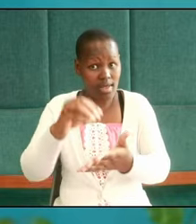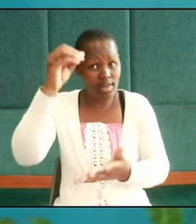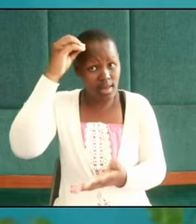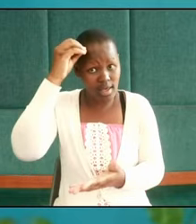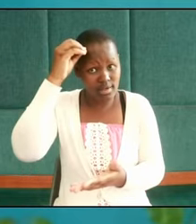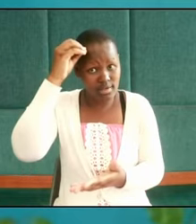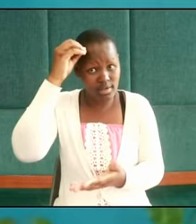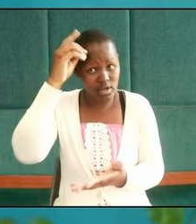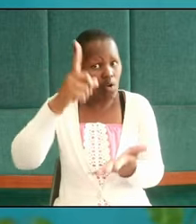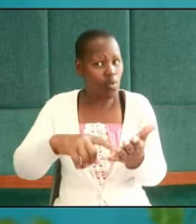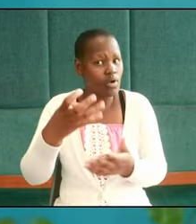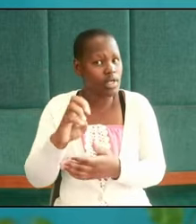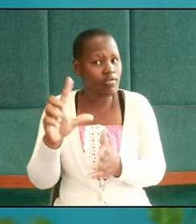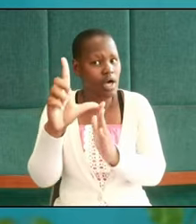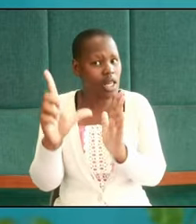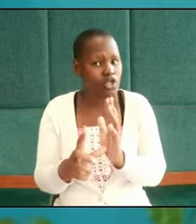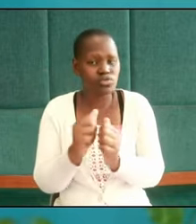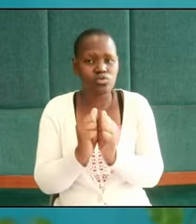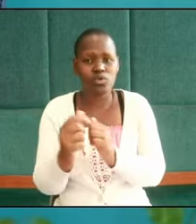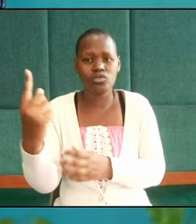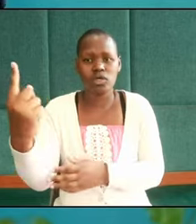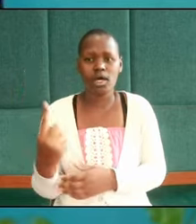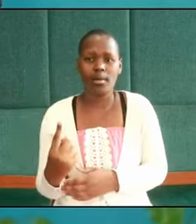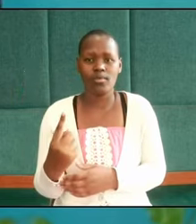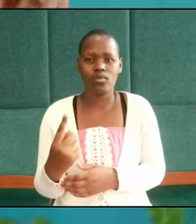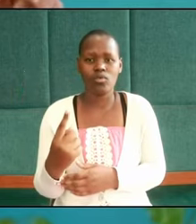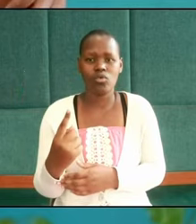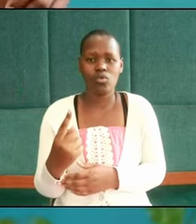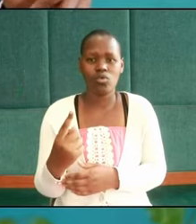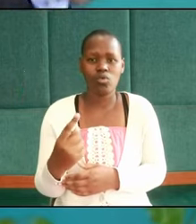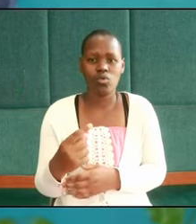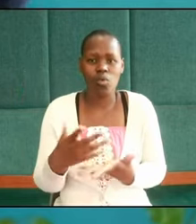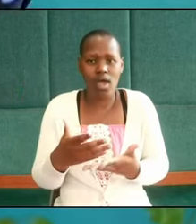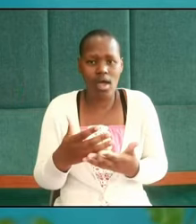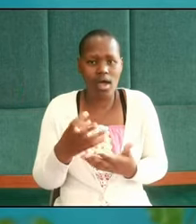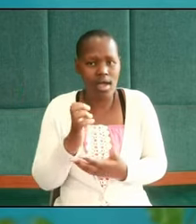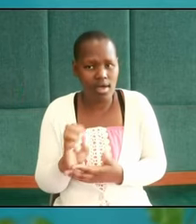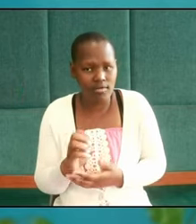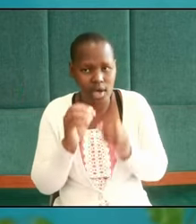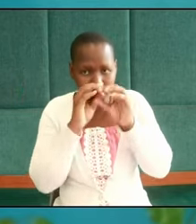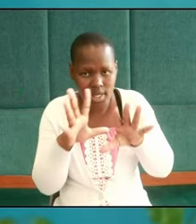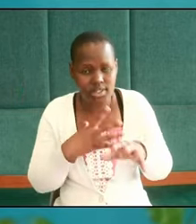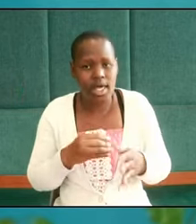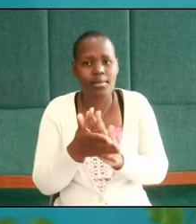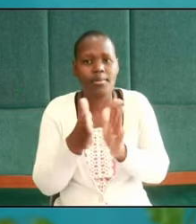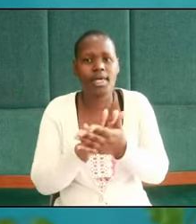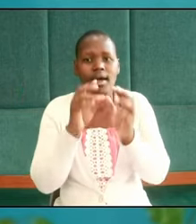whatever lessons you can wherever you have been blessed and become a blessing